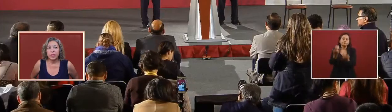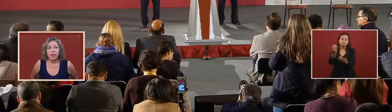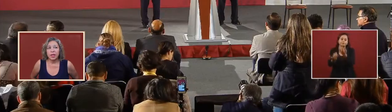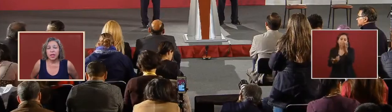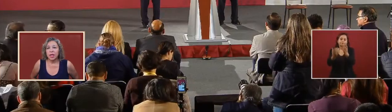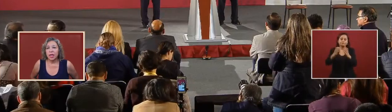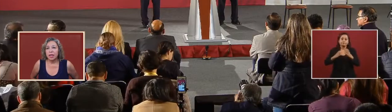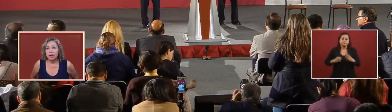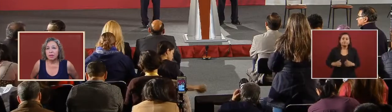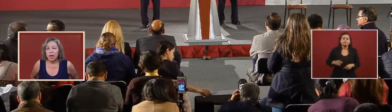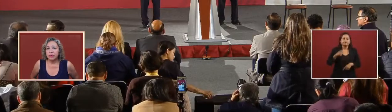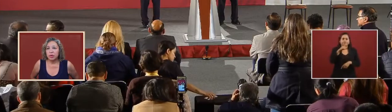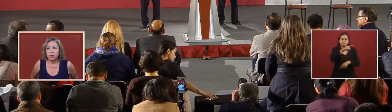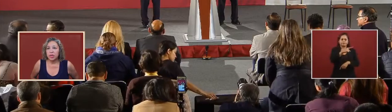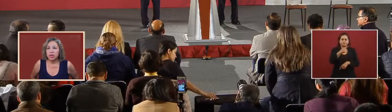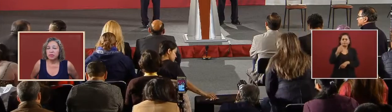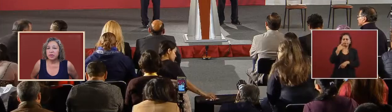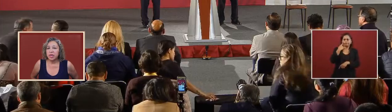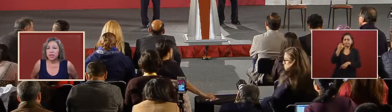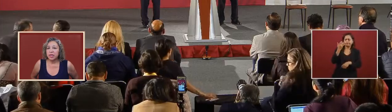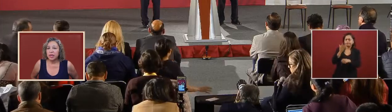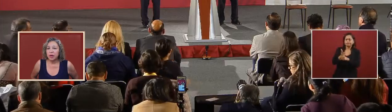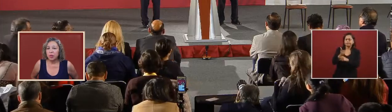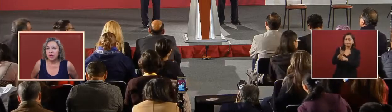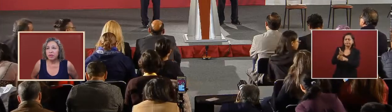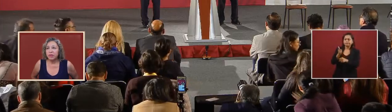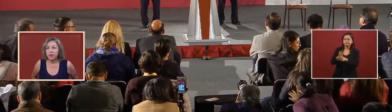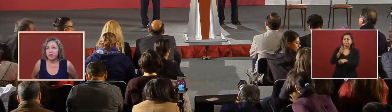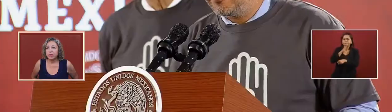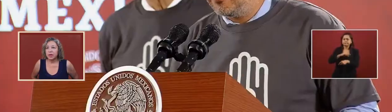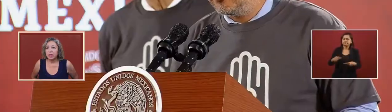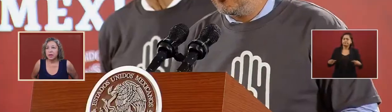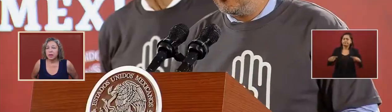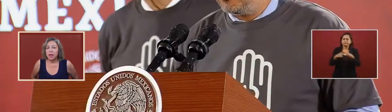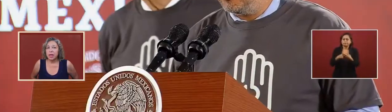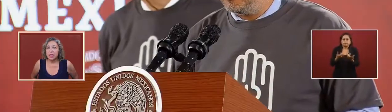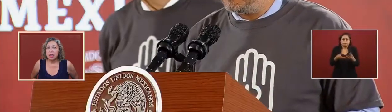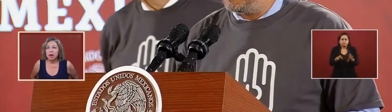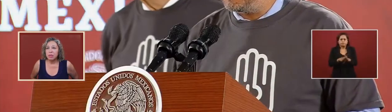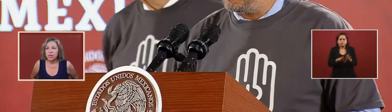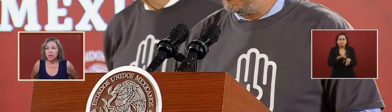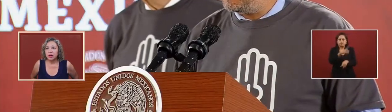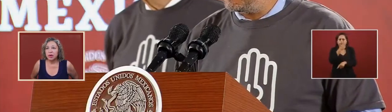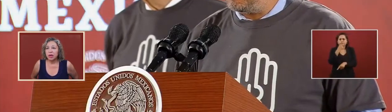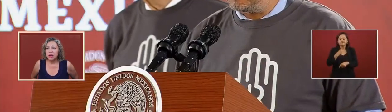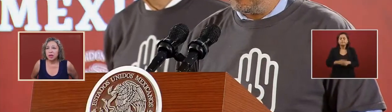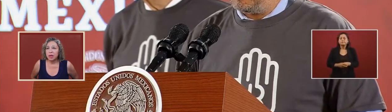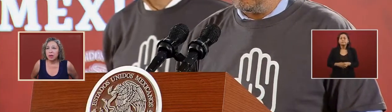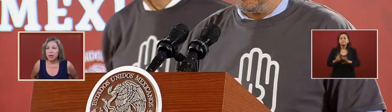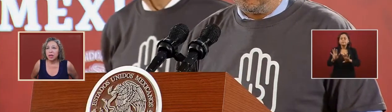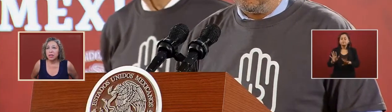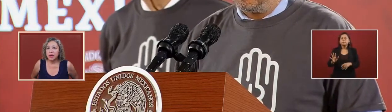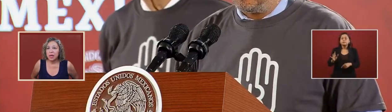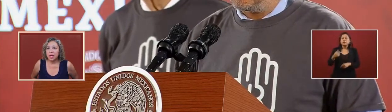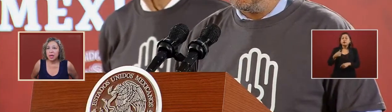after what you've done what have you found as i commented earlier